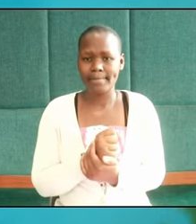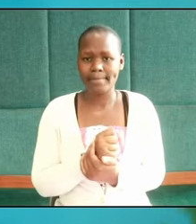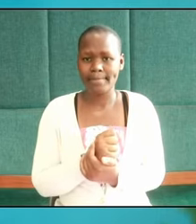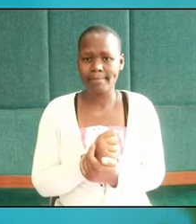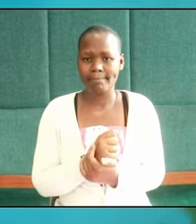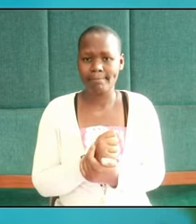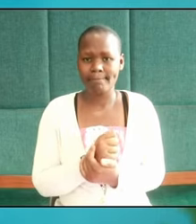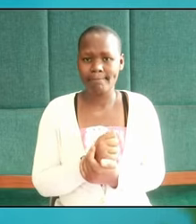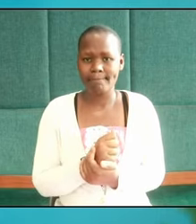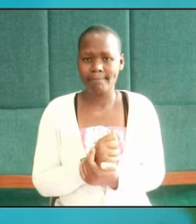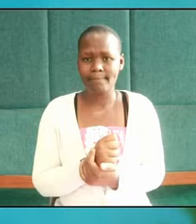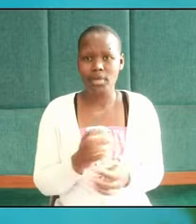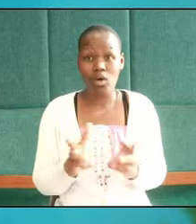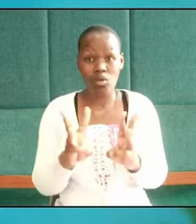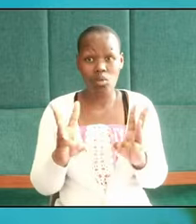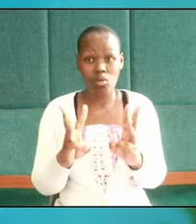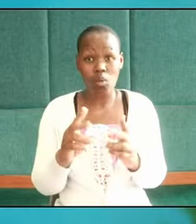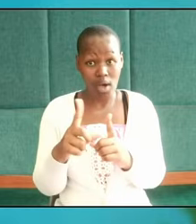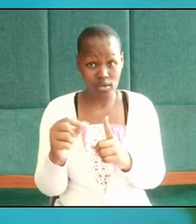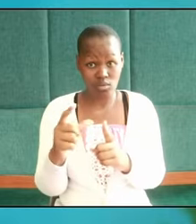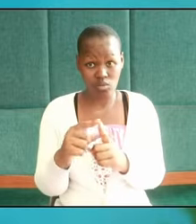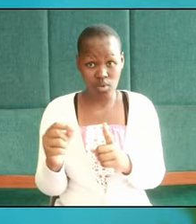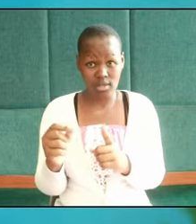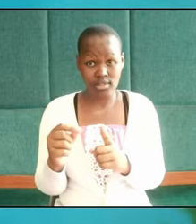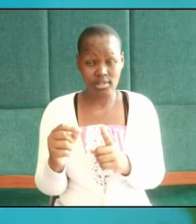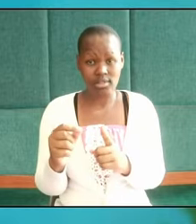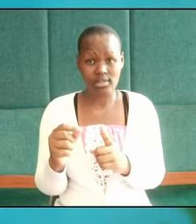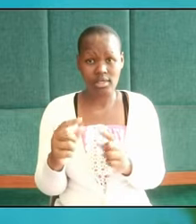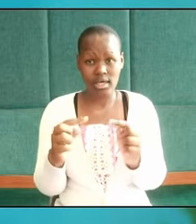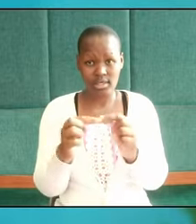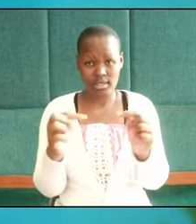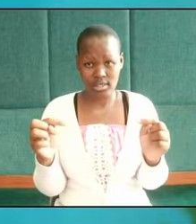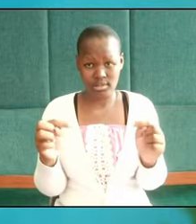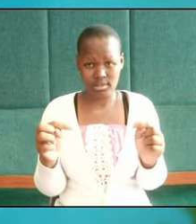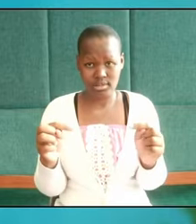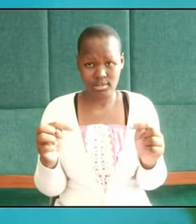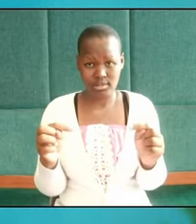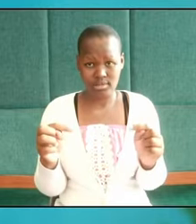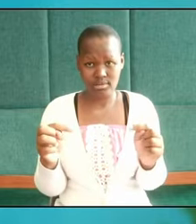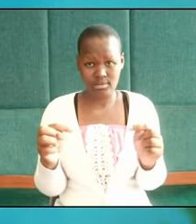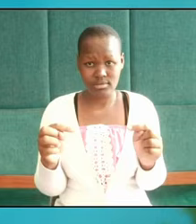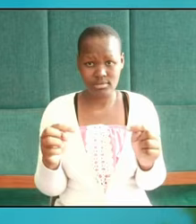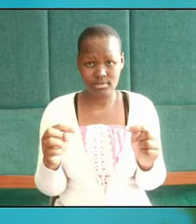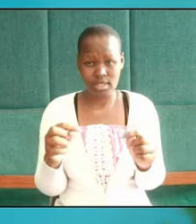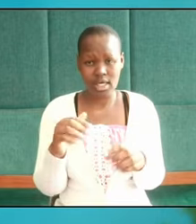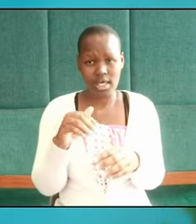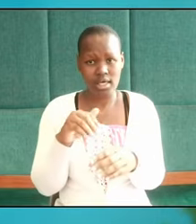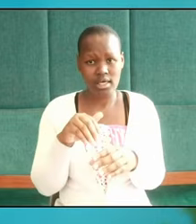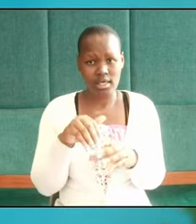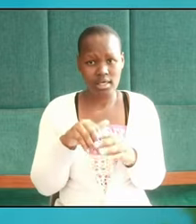this word crisis is also crisis or crisis in